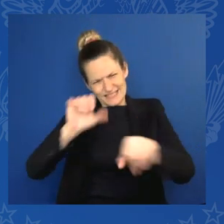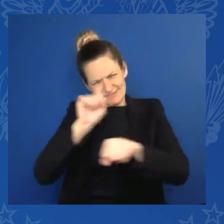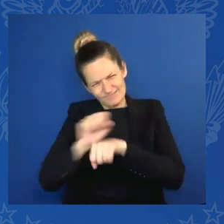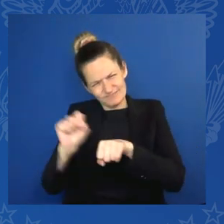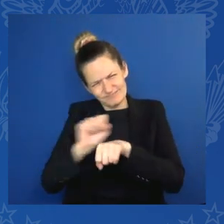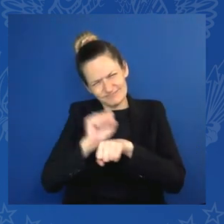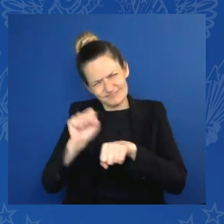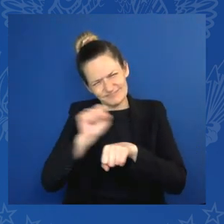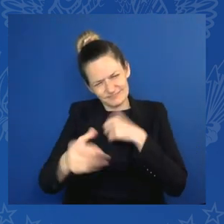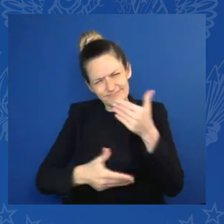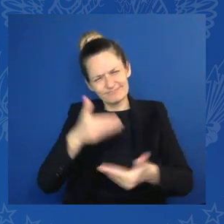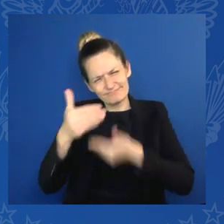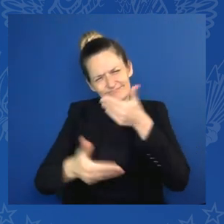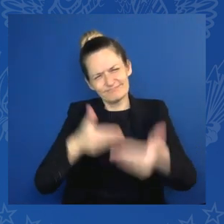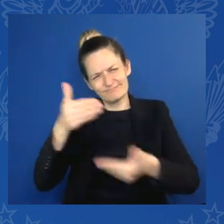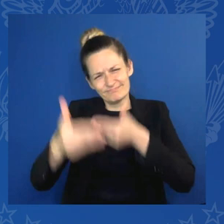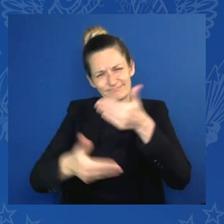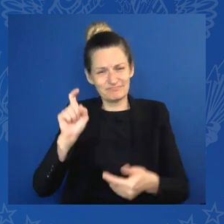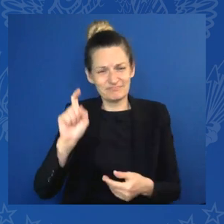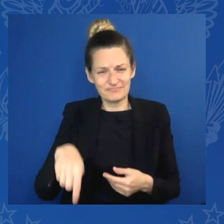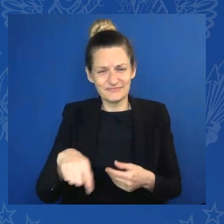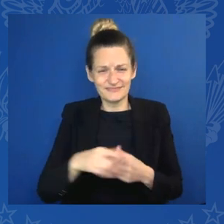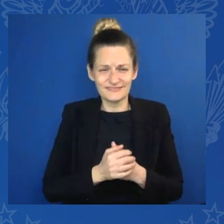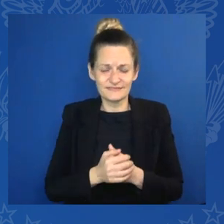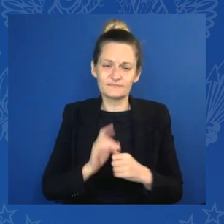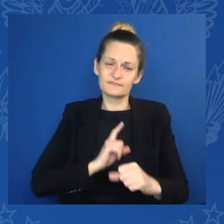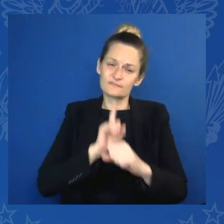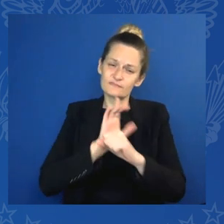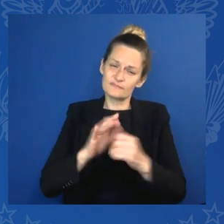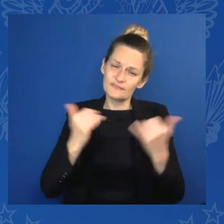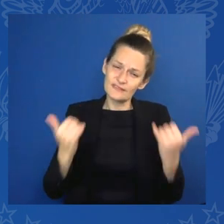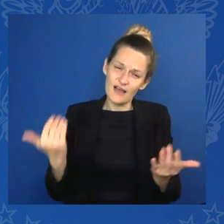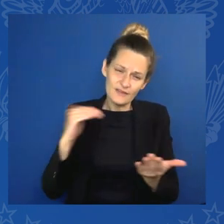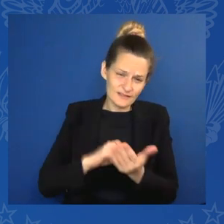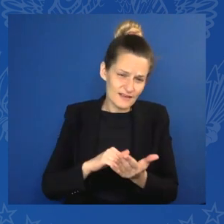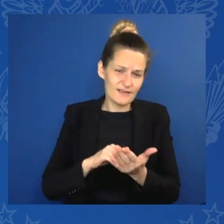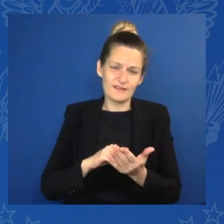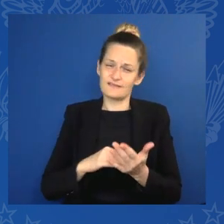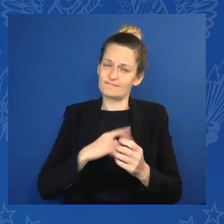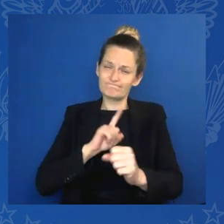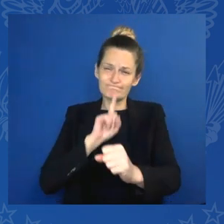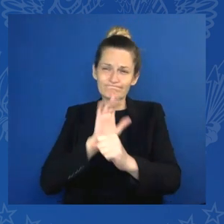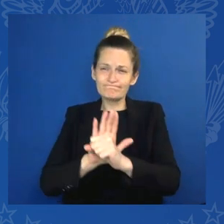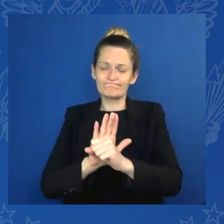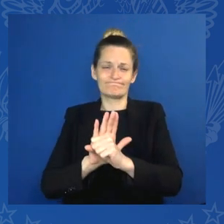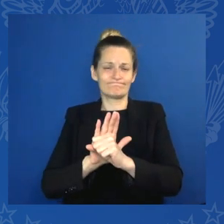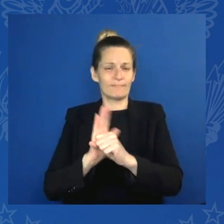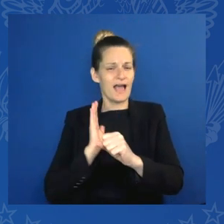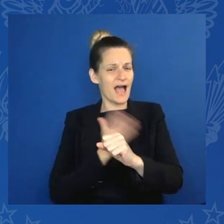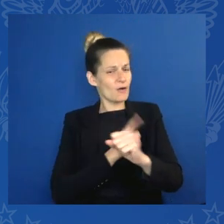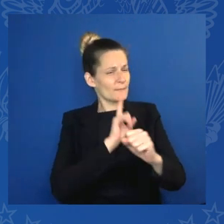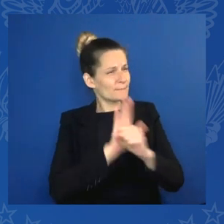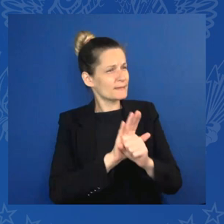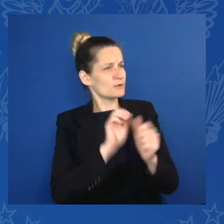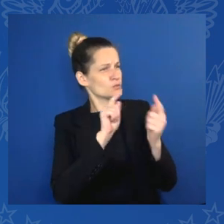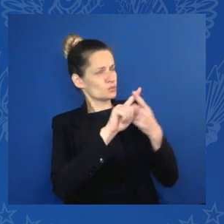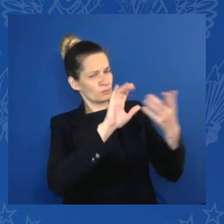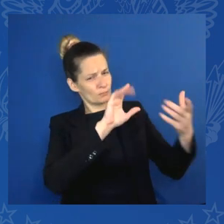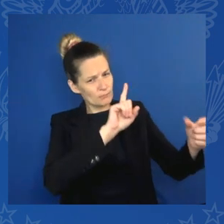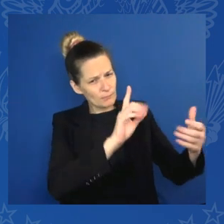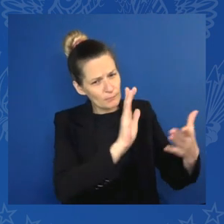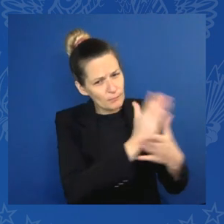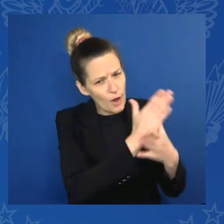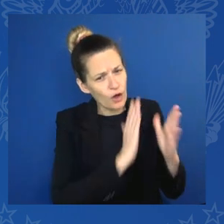forward this infrastructure development program. Supporting these efforts through a common, strategic approach,